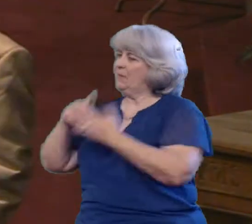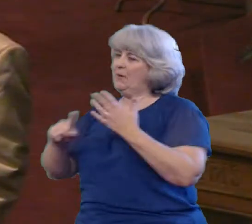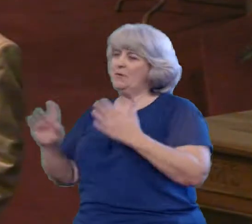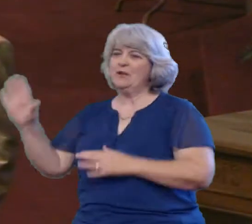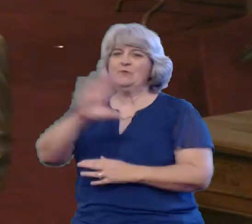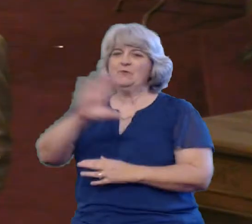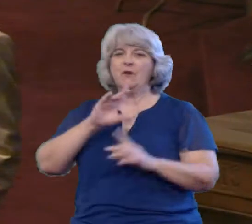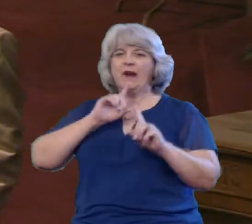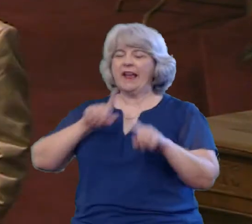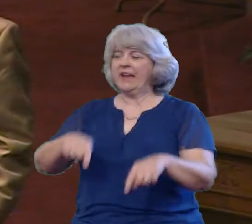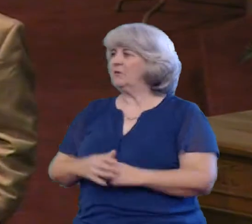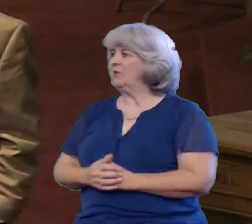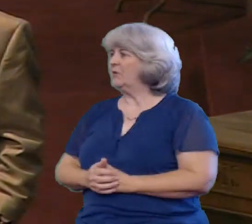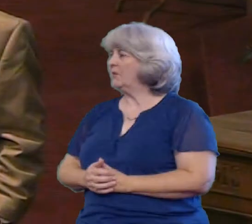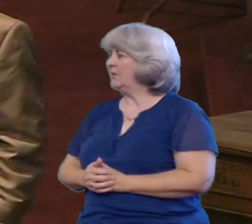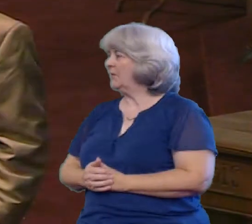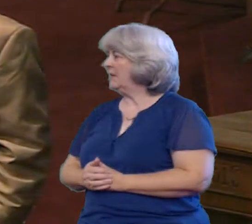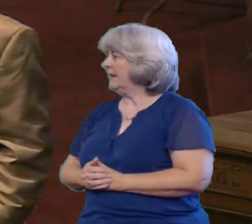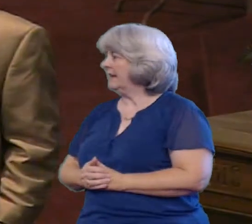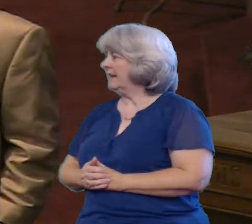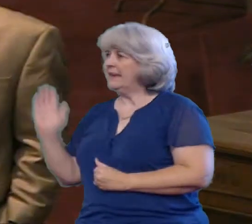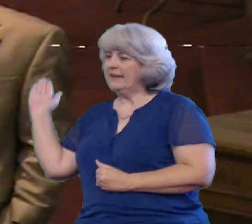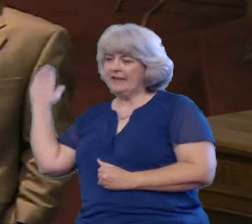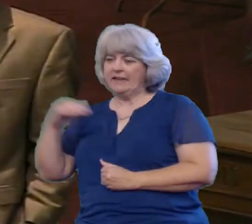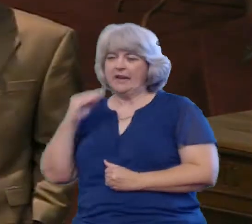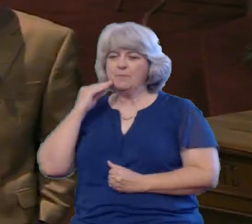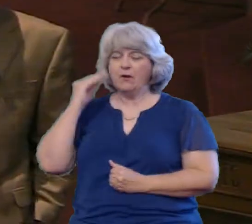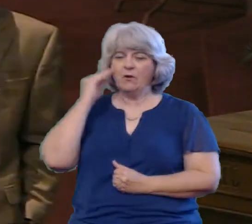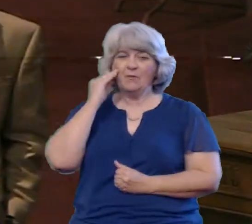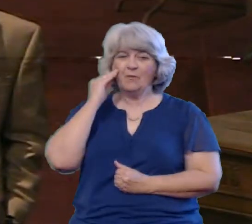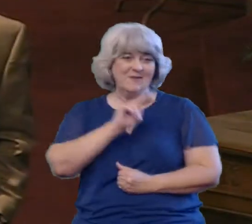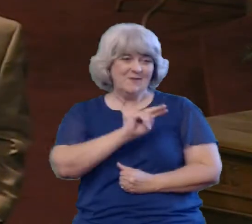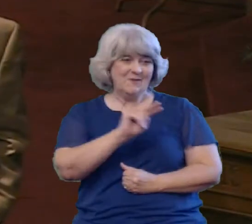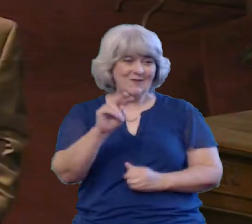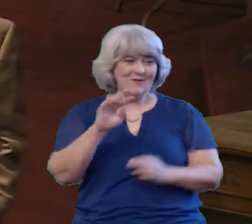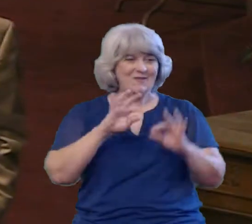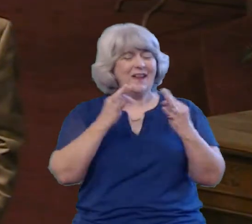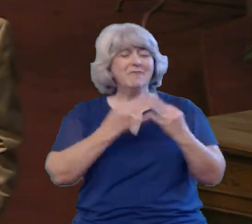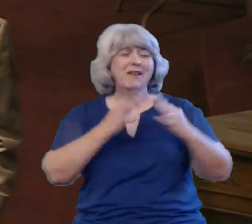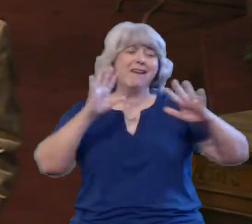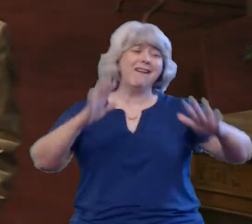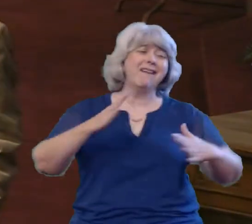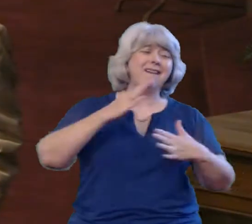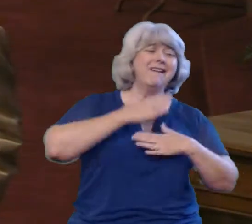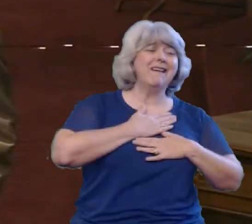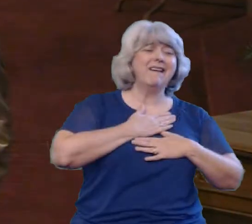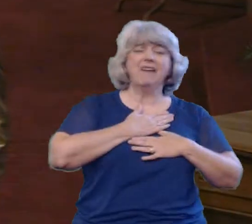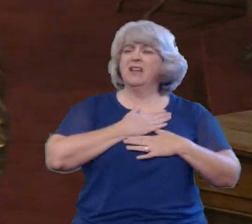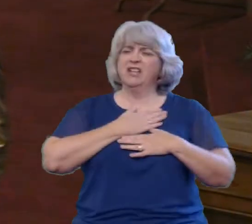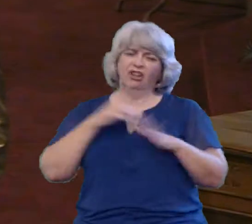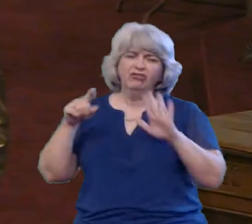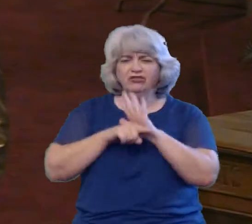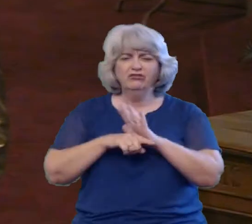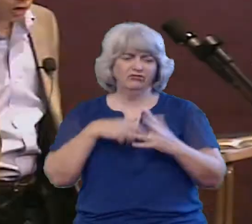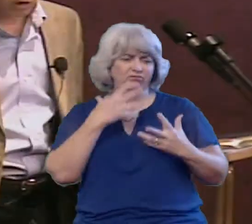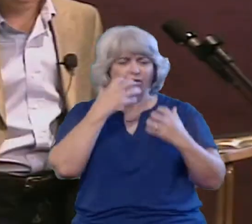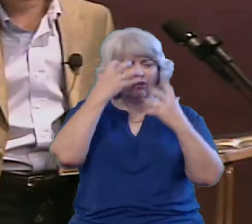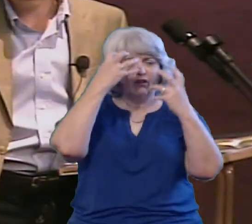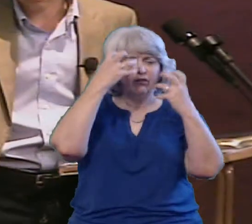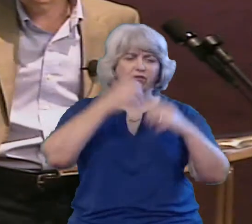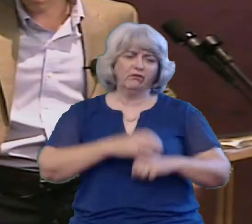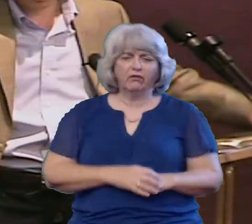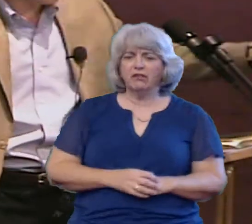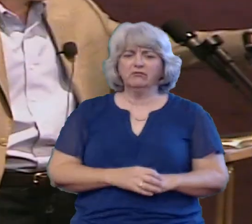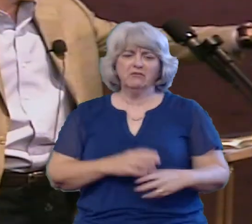home and instead of being happy to see our families We make them miserable and moody just the same as we are You know the dog